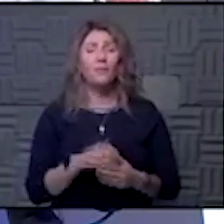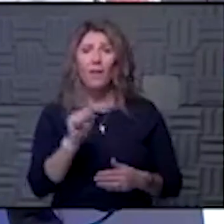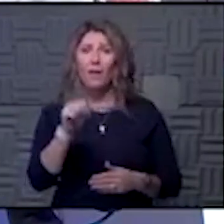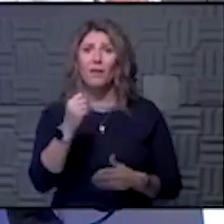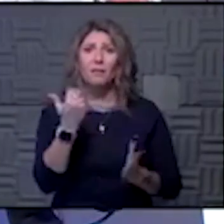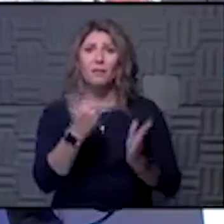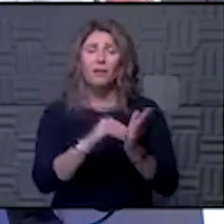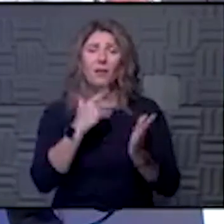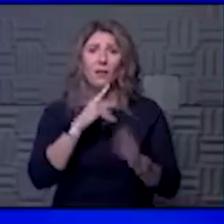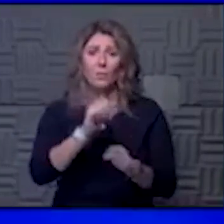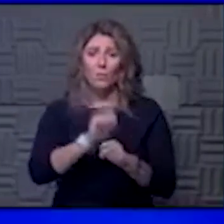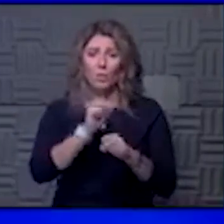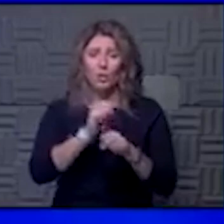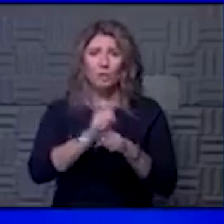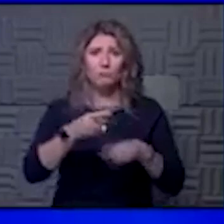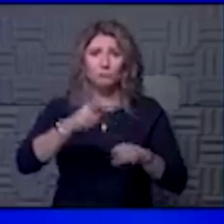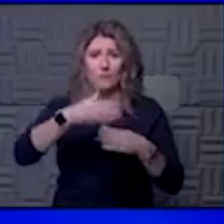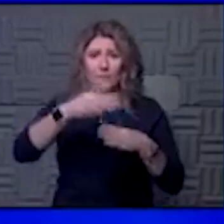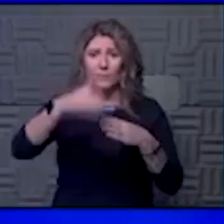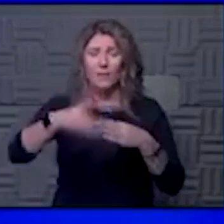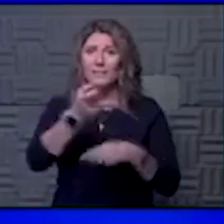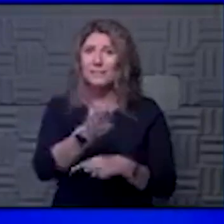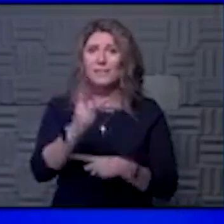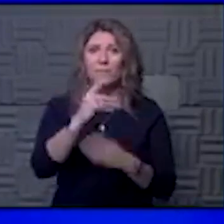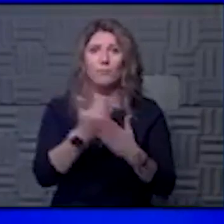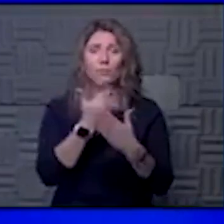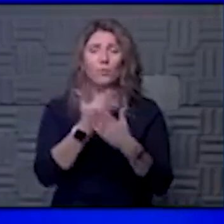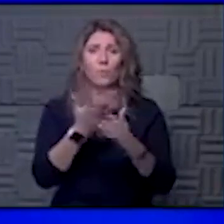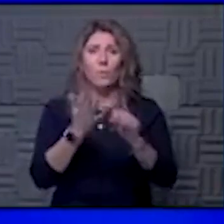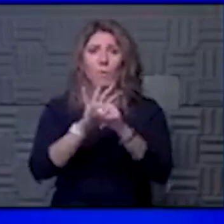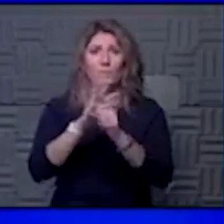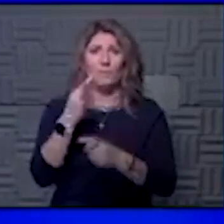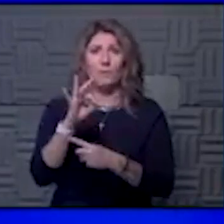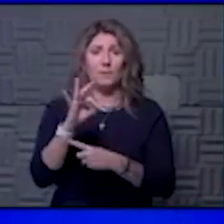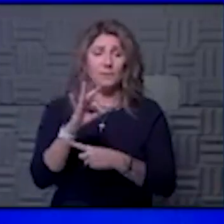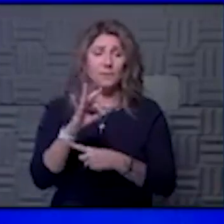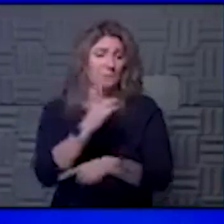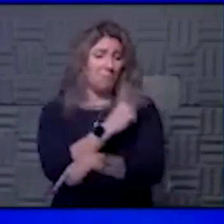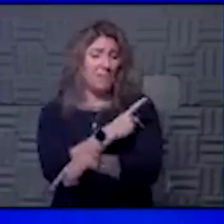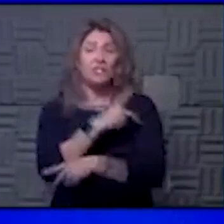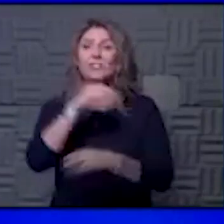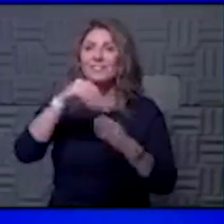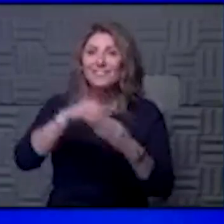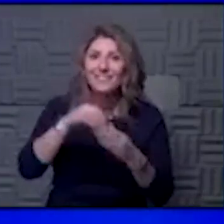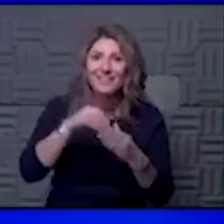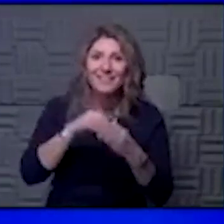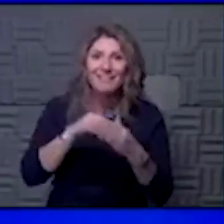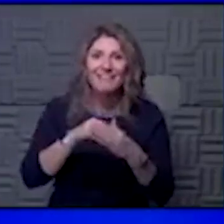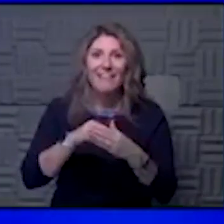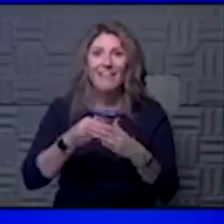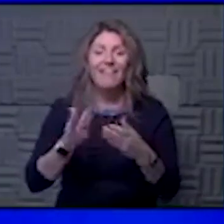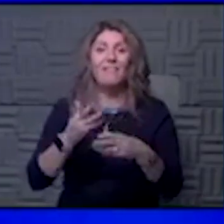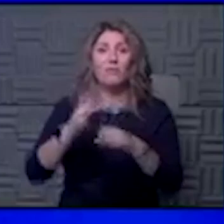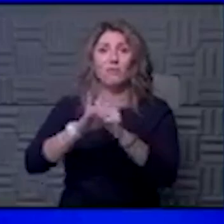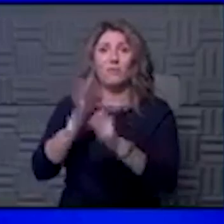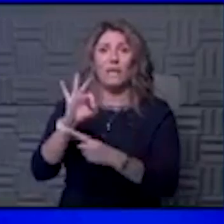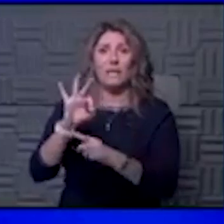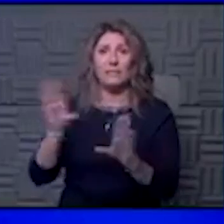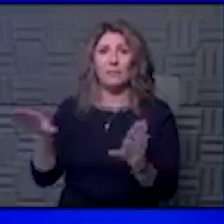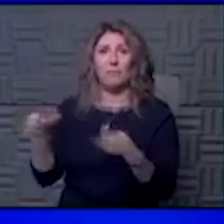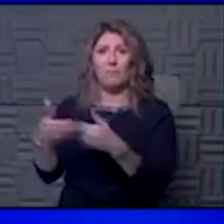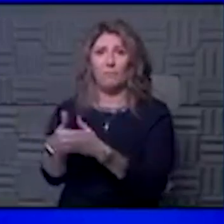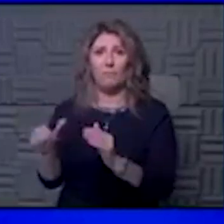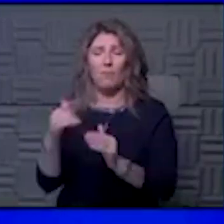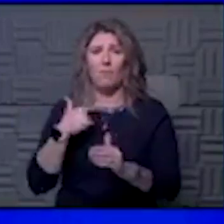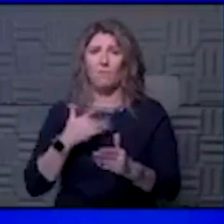on the weekend. I had several new COVID patients in the COVID ward. I felt protected and safe because I knew I could go back to